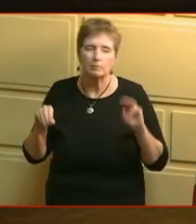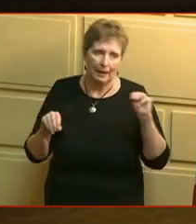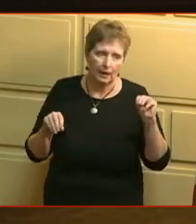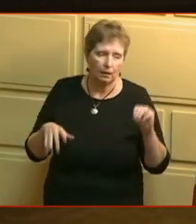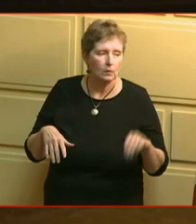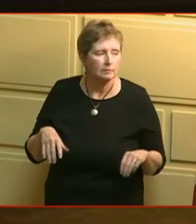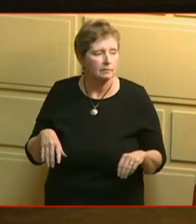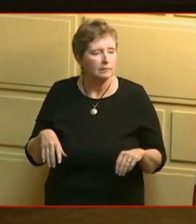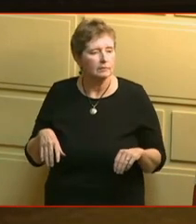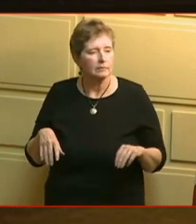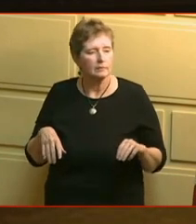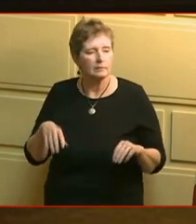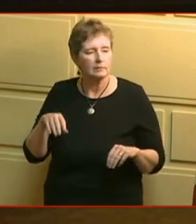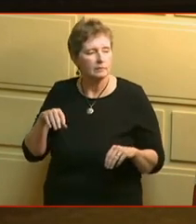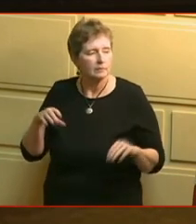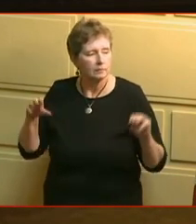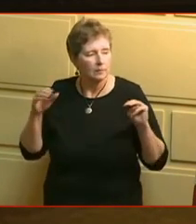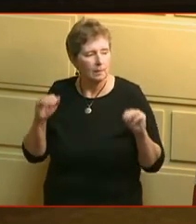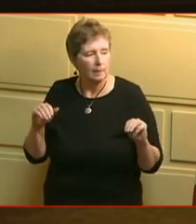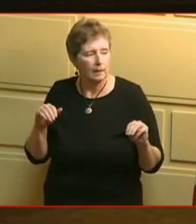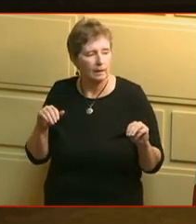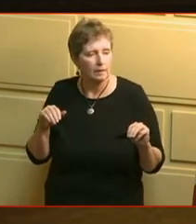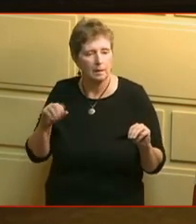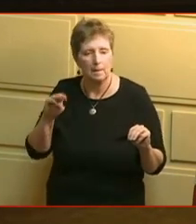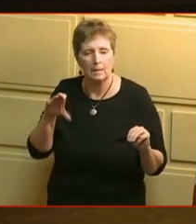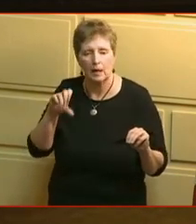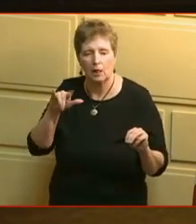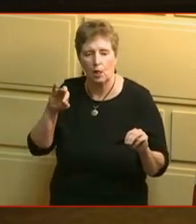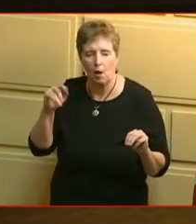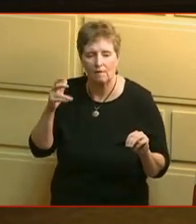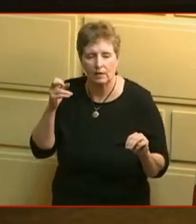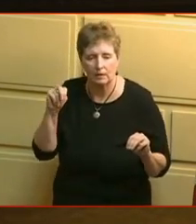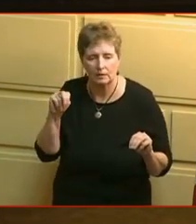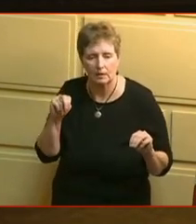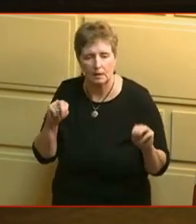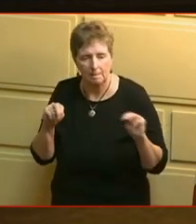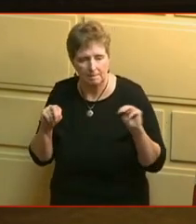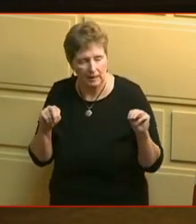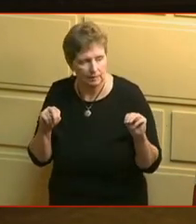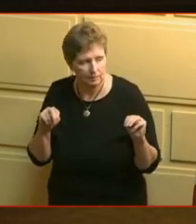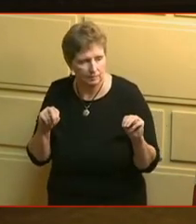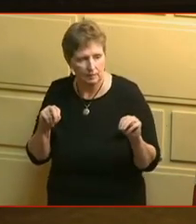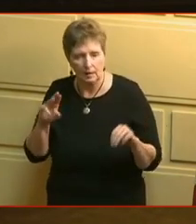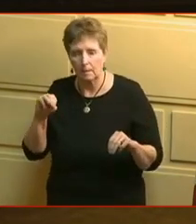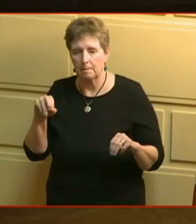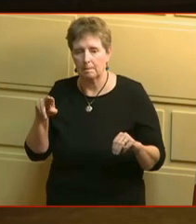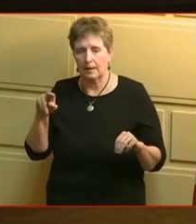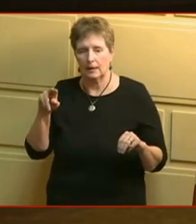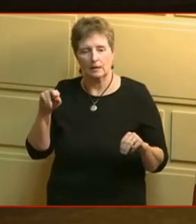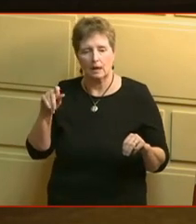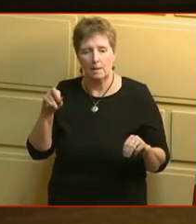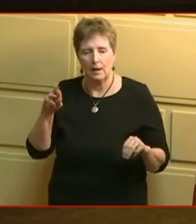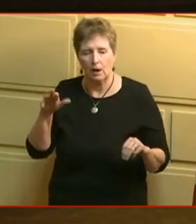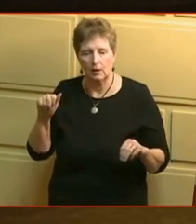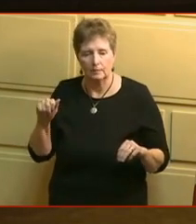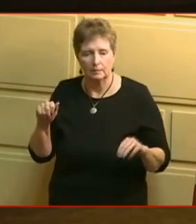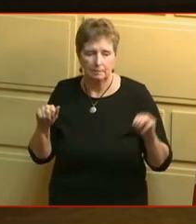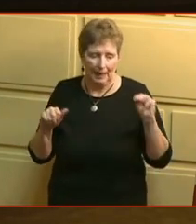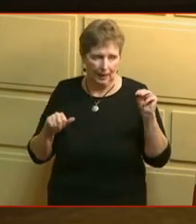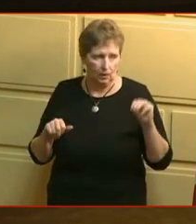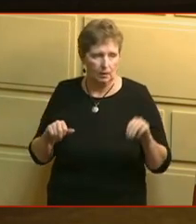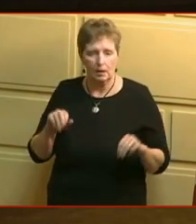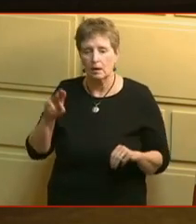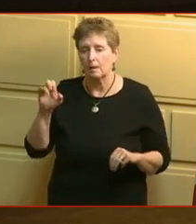McKinnon, representative McLaughlin, representative McNamara, representative